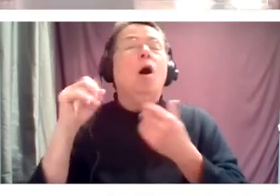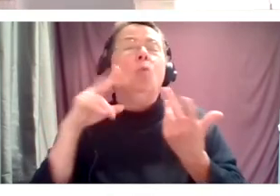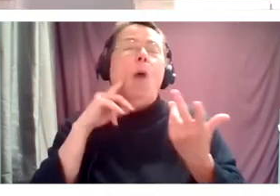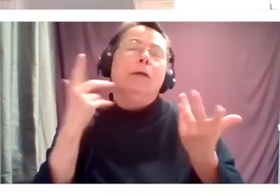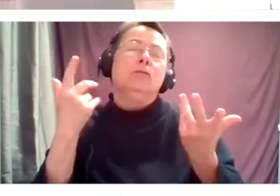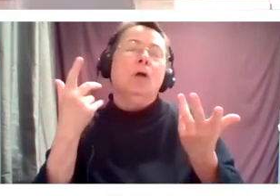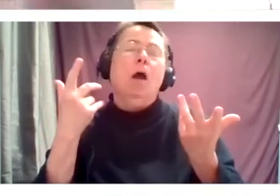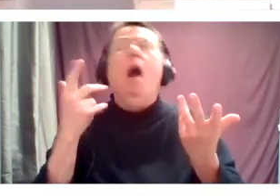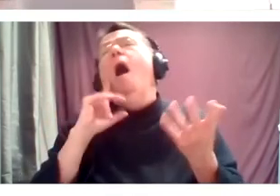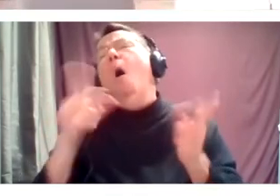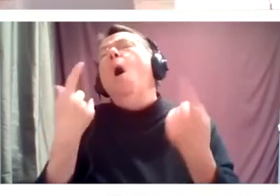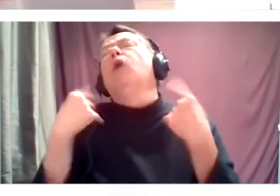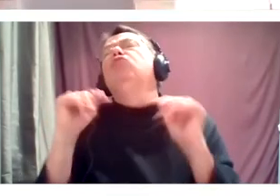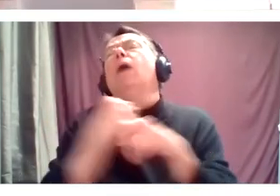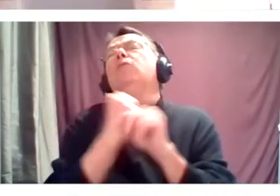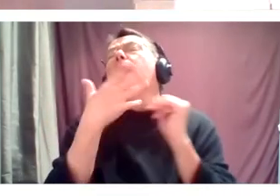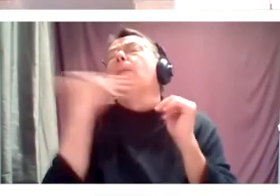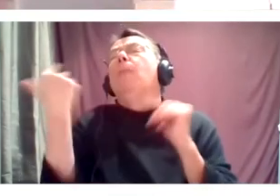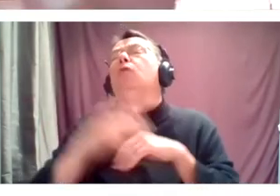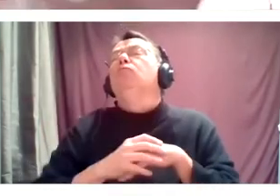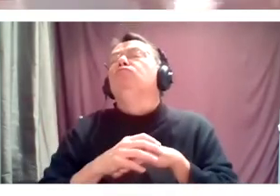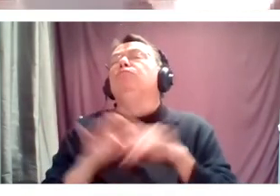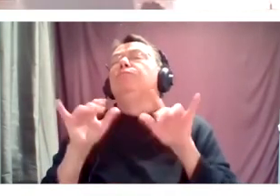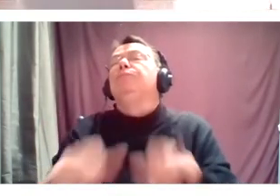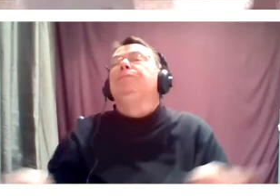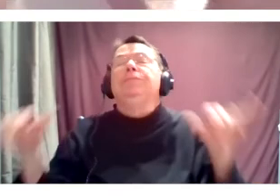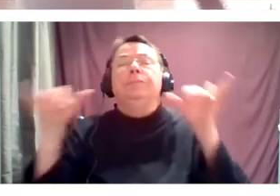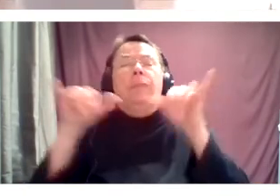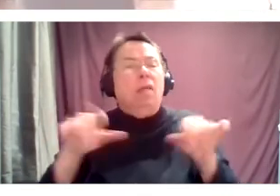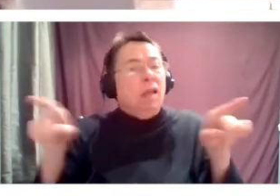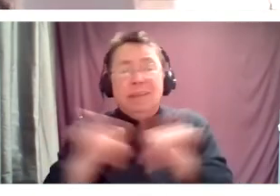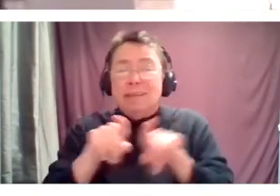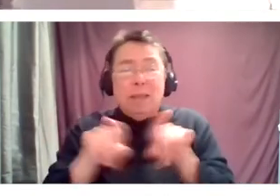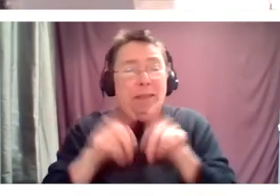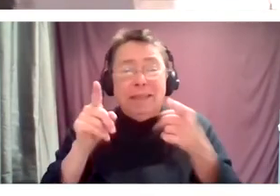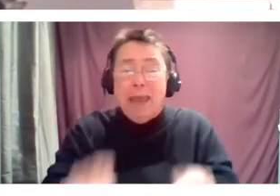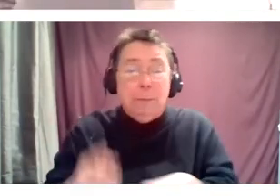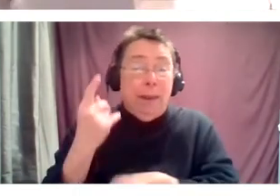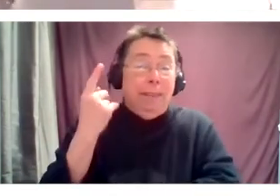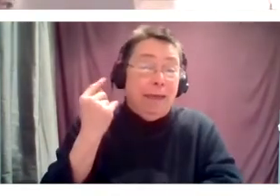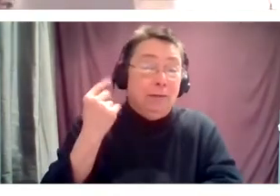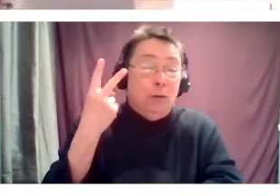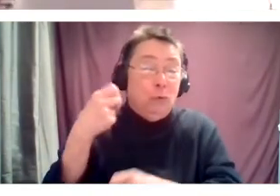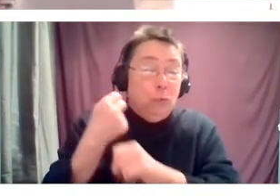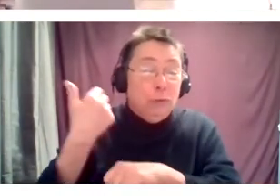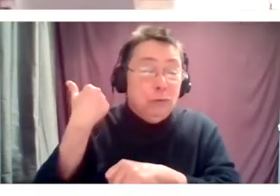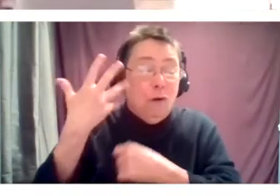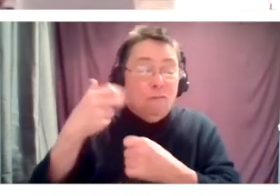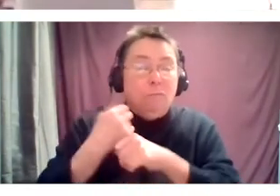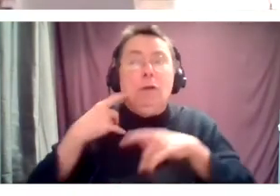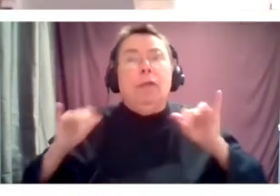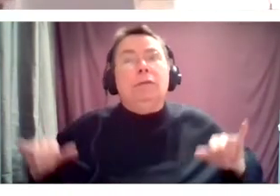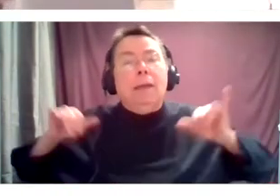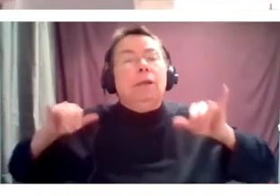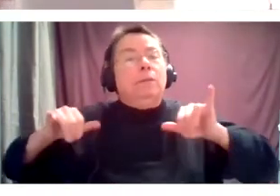And then we wind up back in the same conversations that we were having two years ago, five years ago, and so on. Um, and I don't